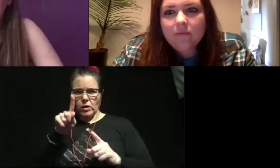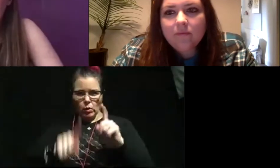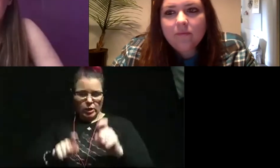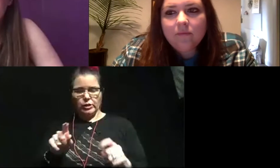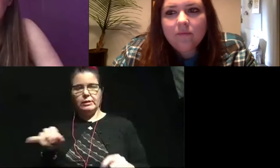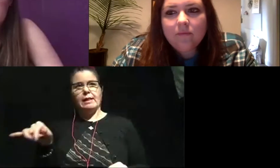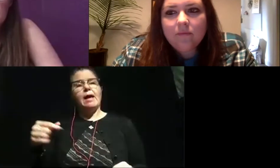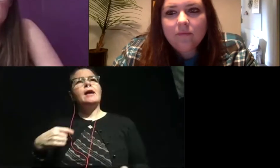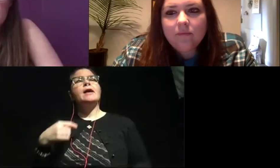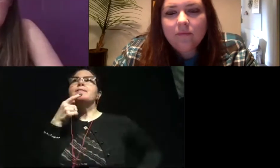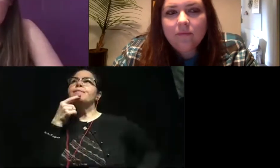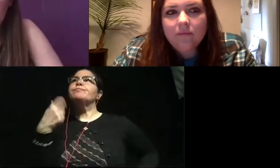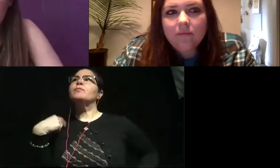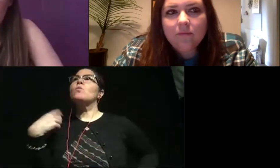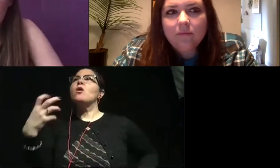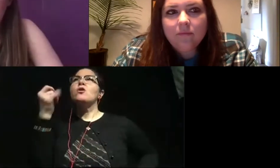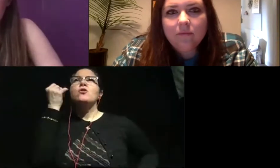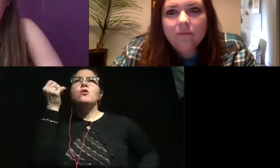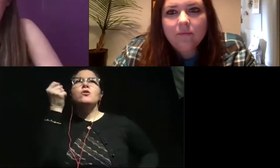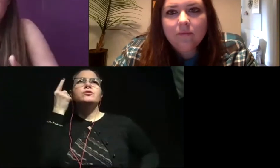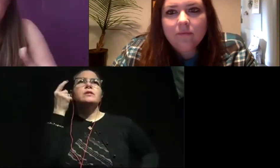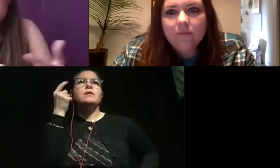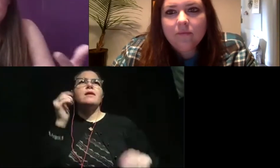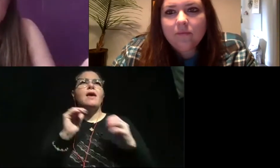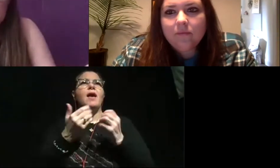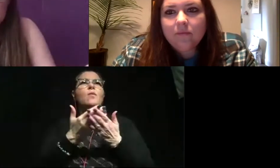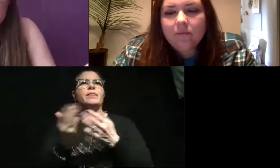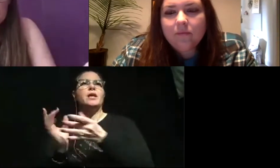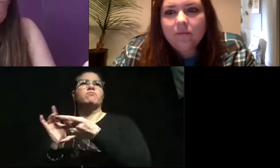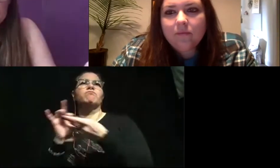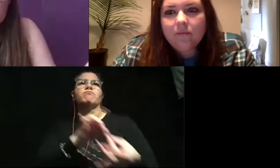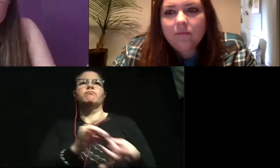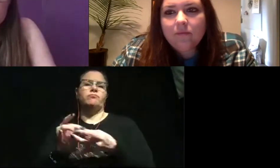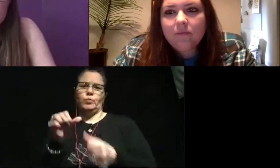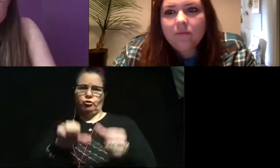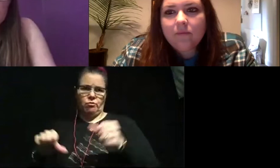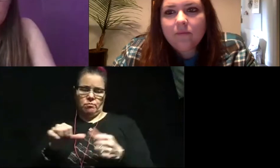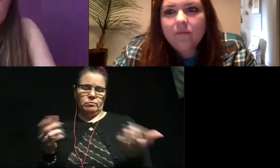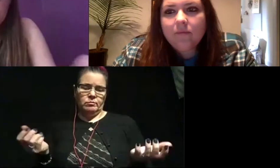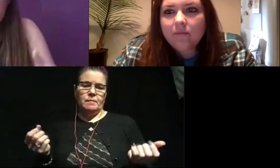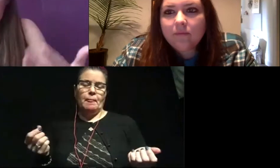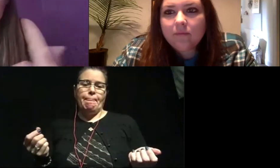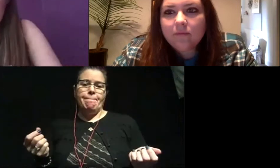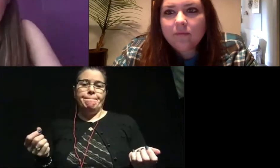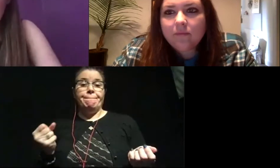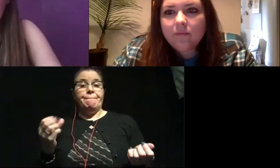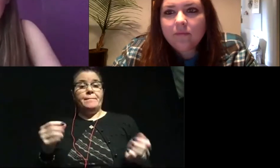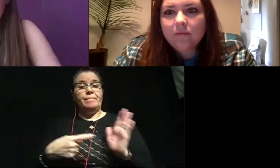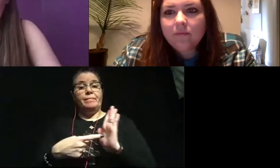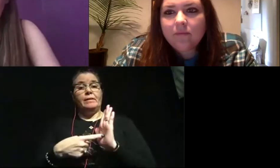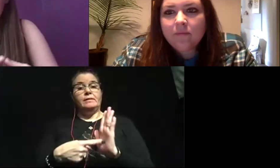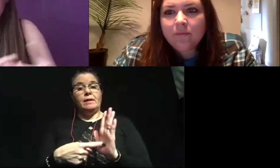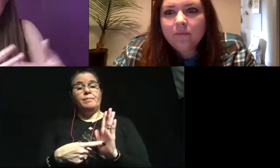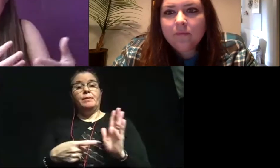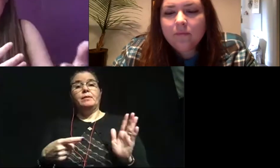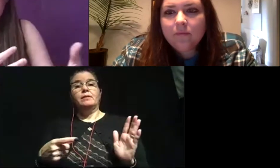I want to understand how things are related to each other. So for example, what